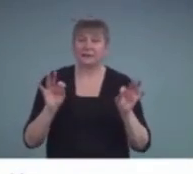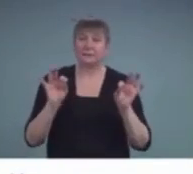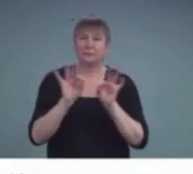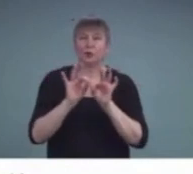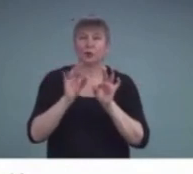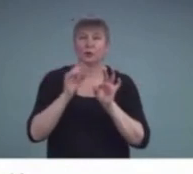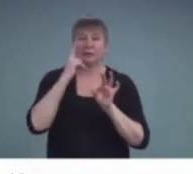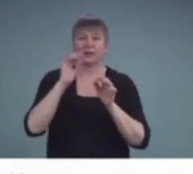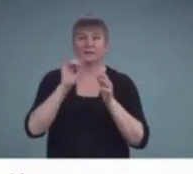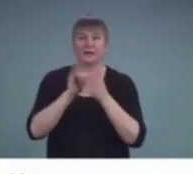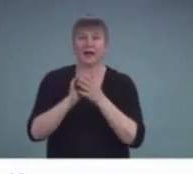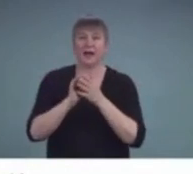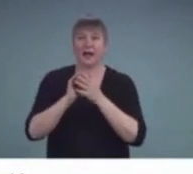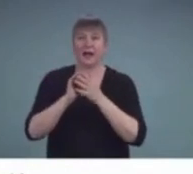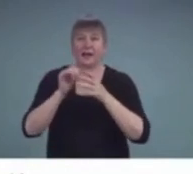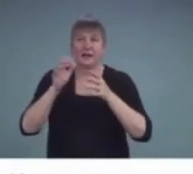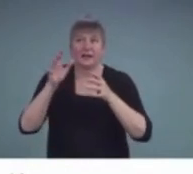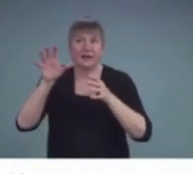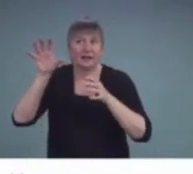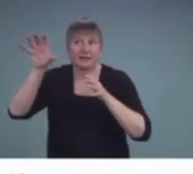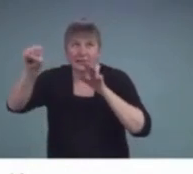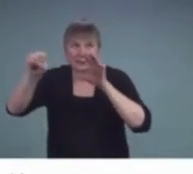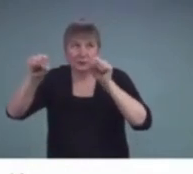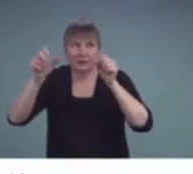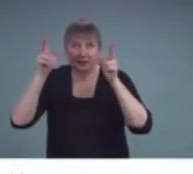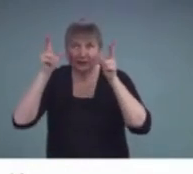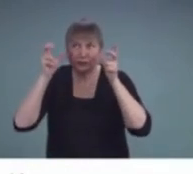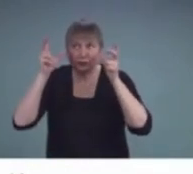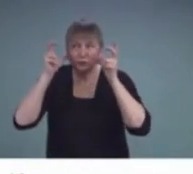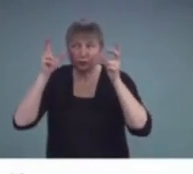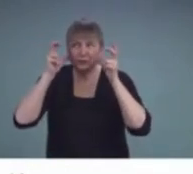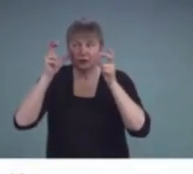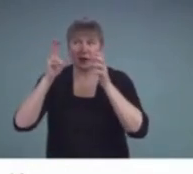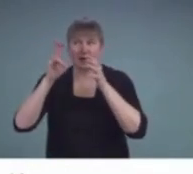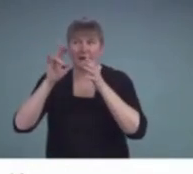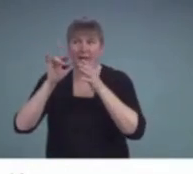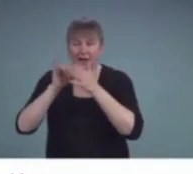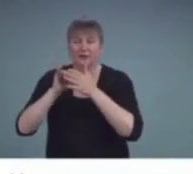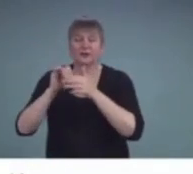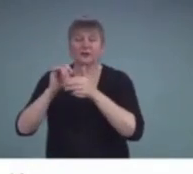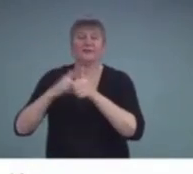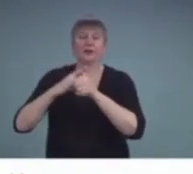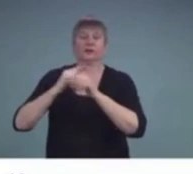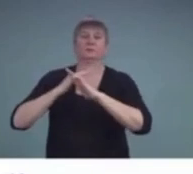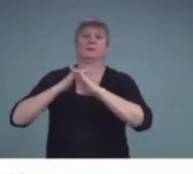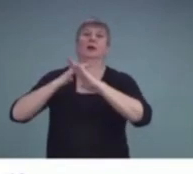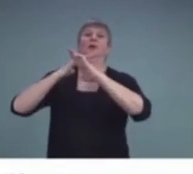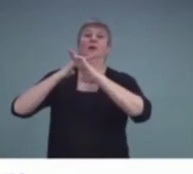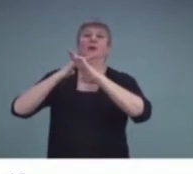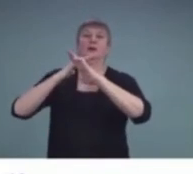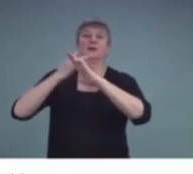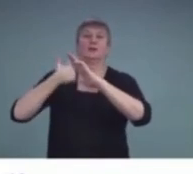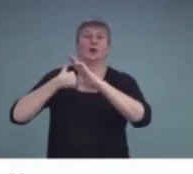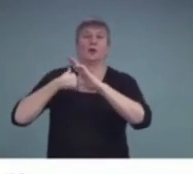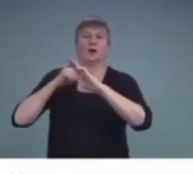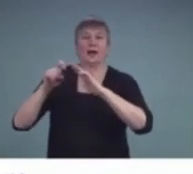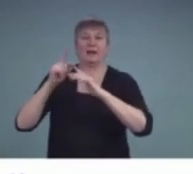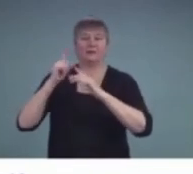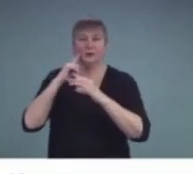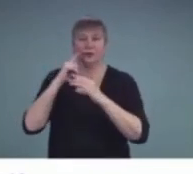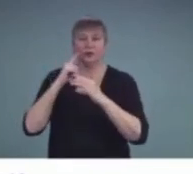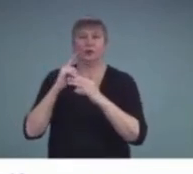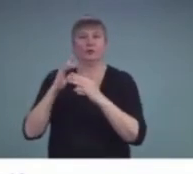impairment is the first thing that occurs. And so we have to give precedence in that area